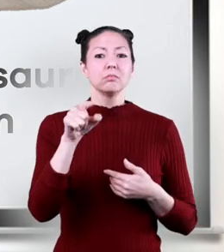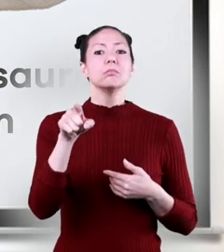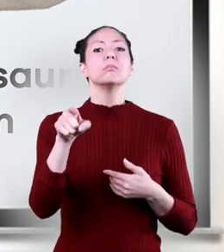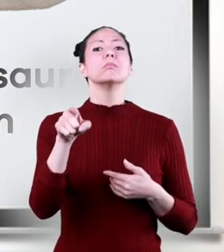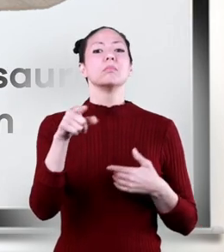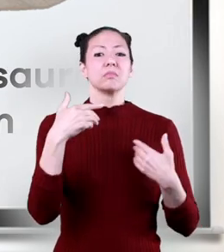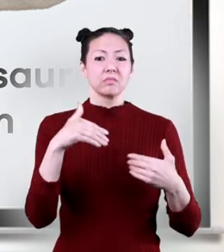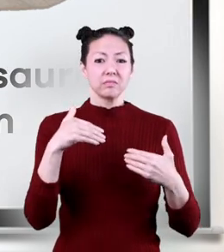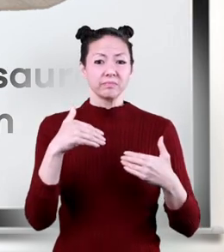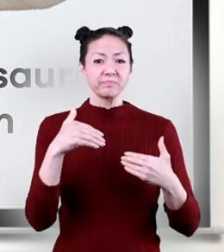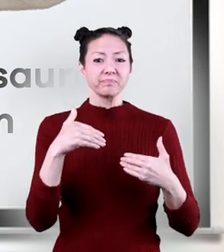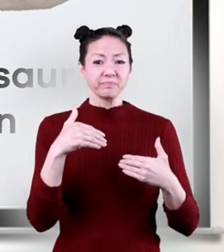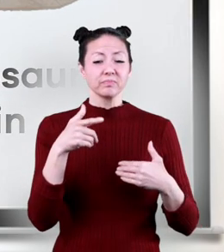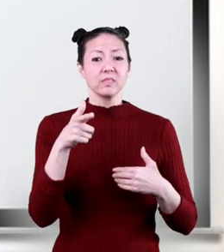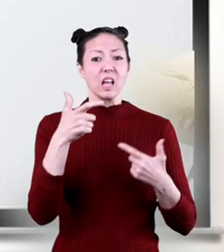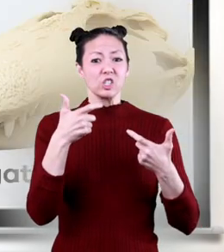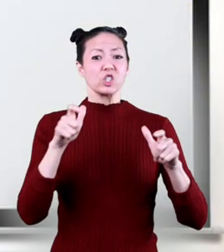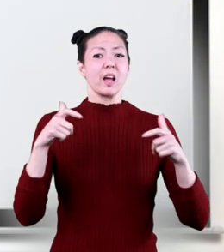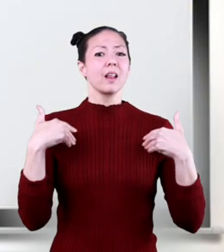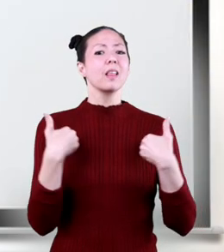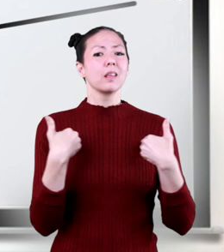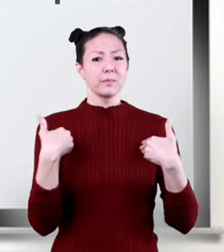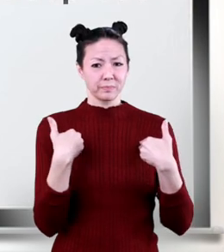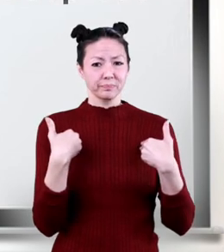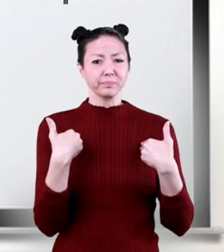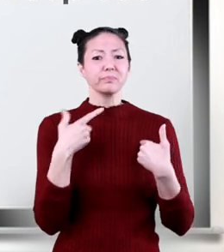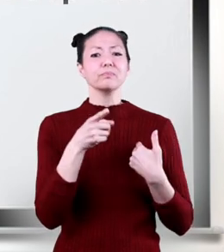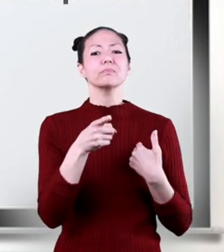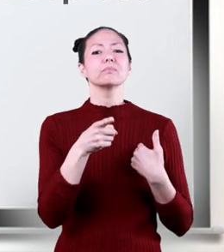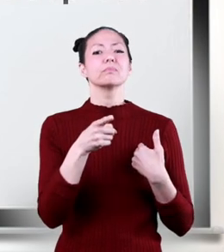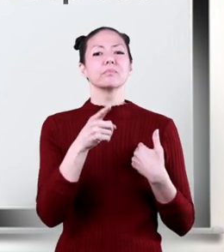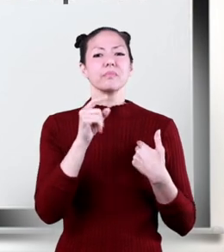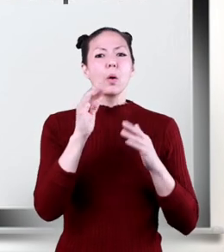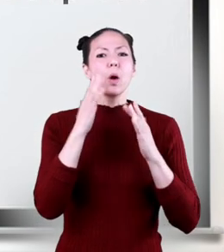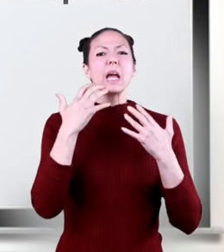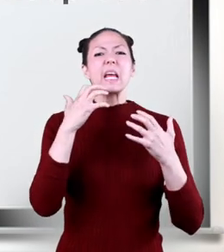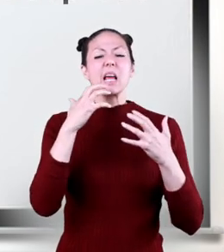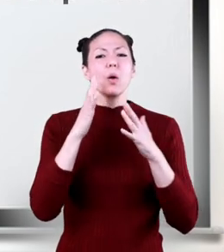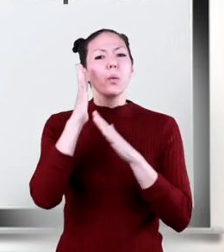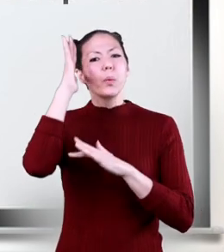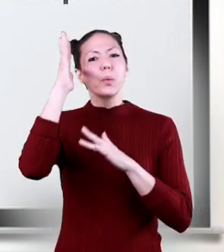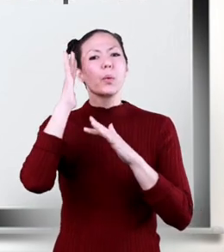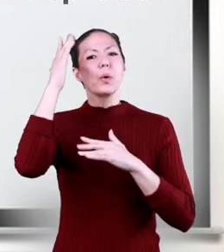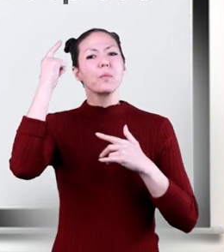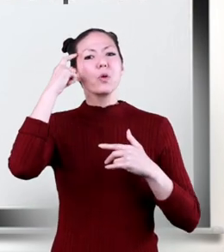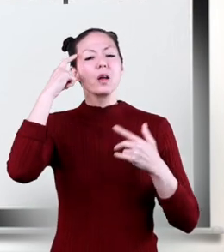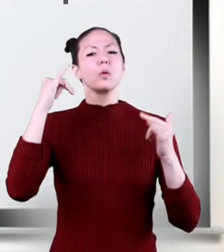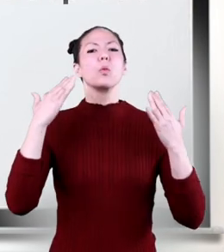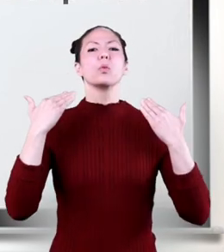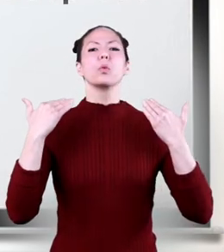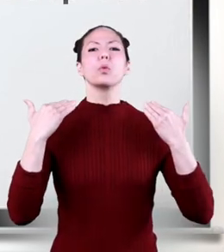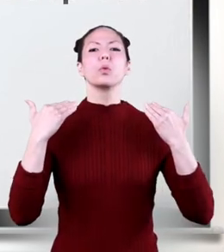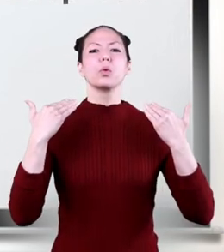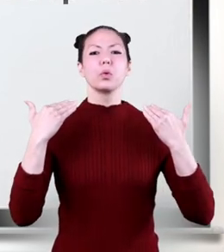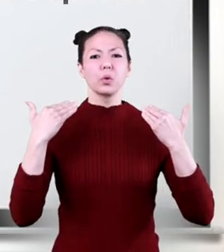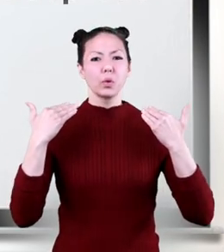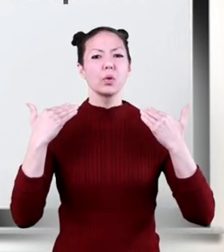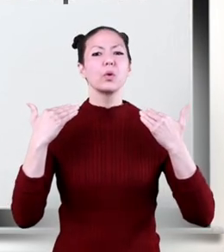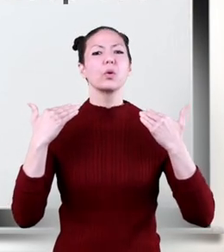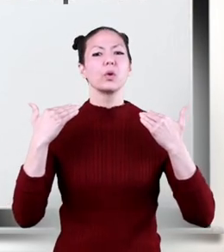To keep itself from overheating, this giant animal had vents in its head to help its brain stay cool,